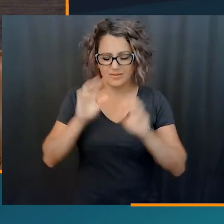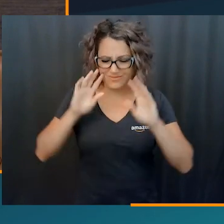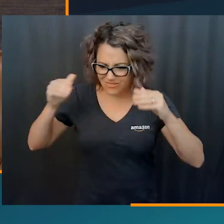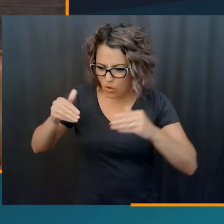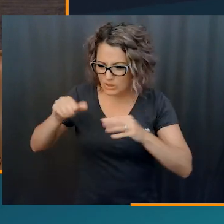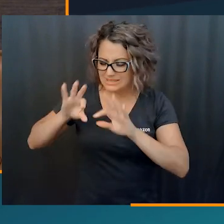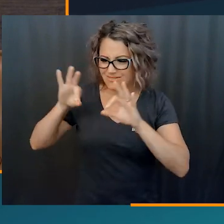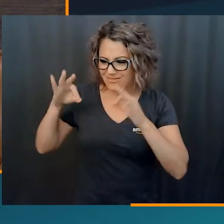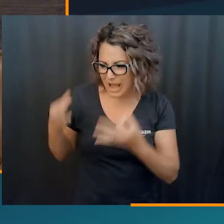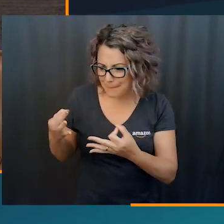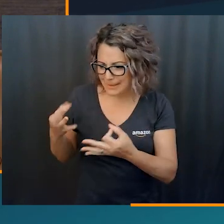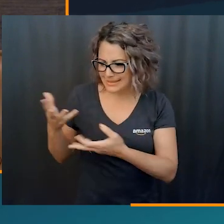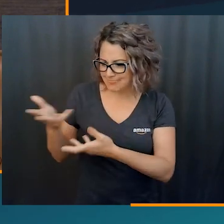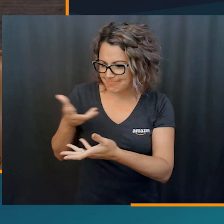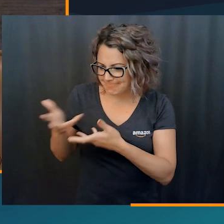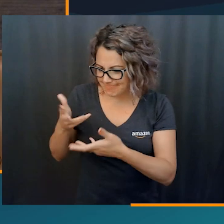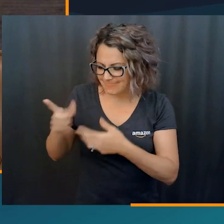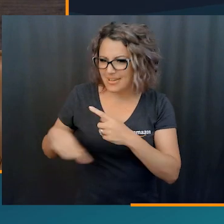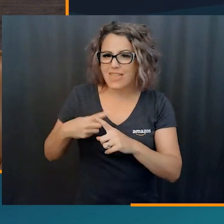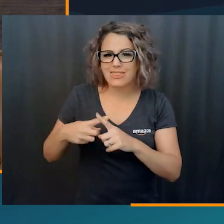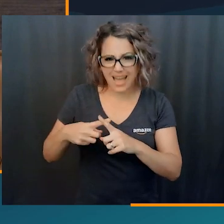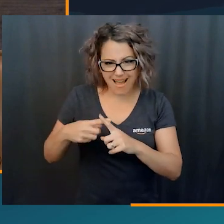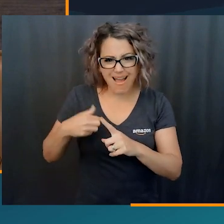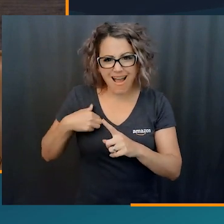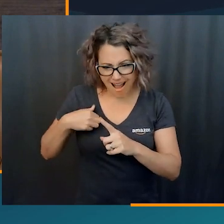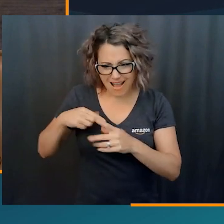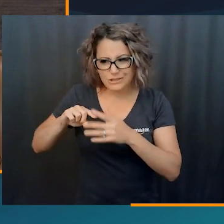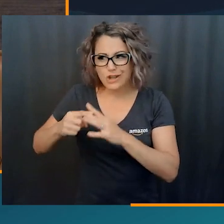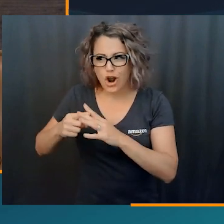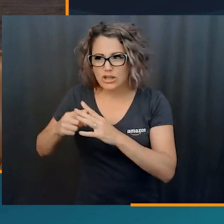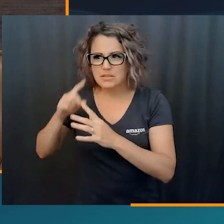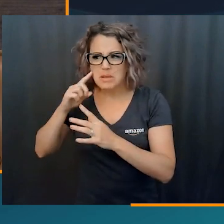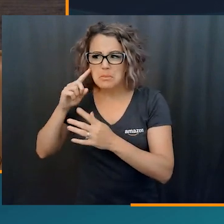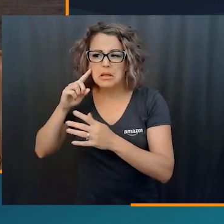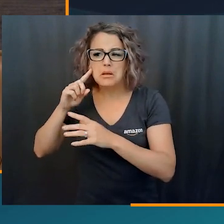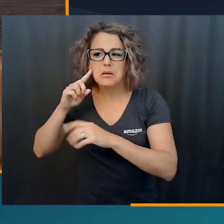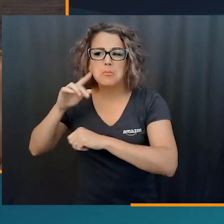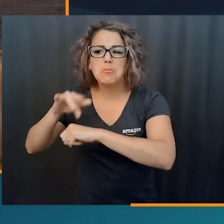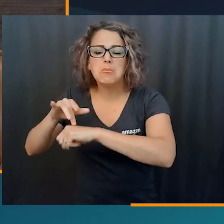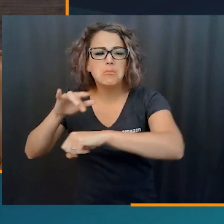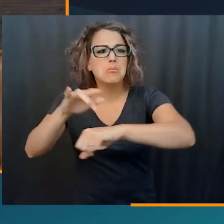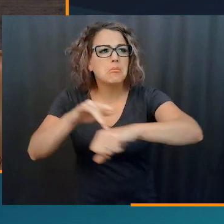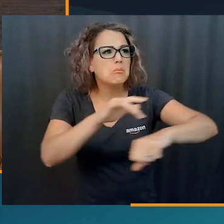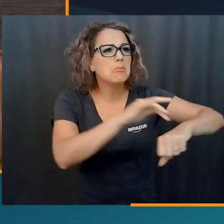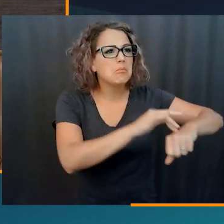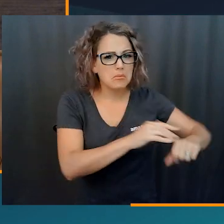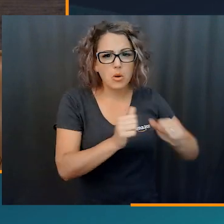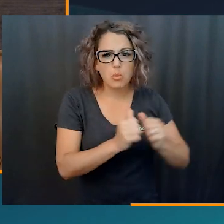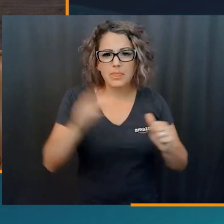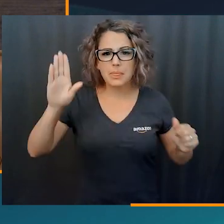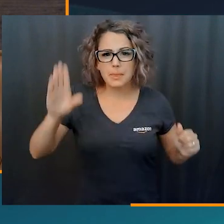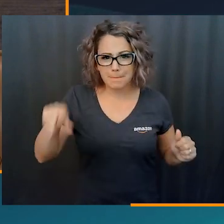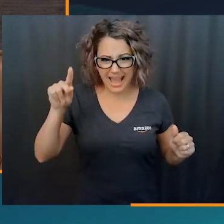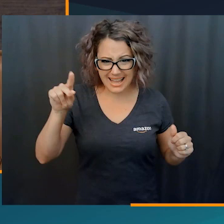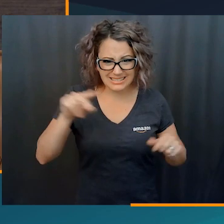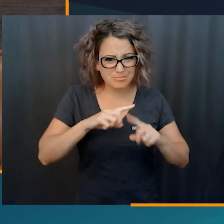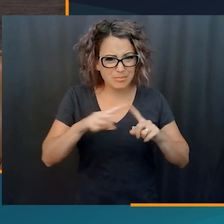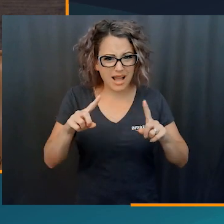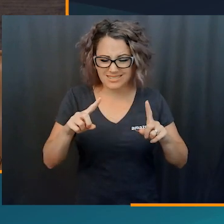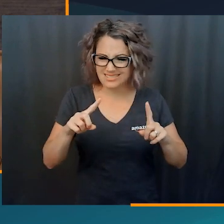year off from the workforce and focused on my family, started having conversations with some of the major banks, and